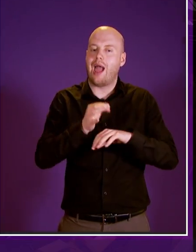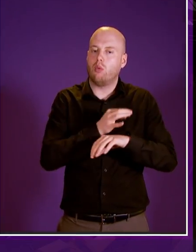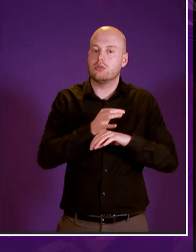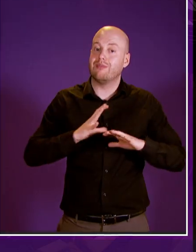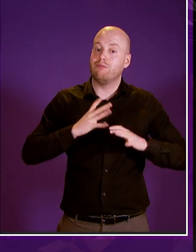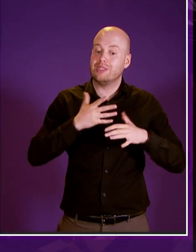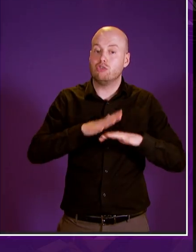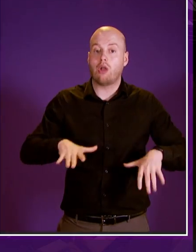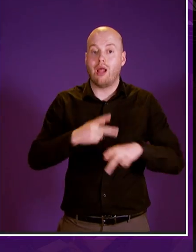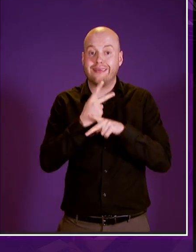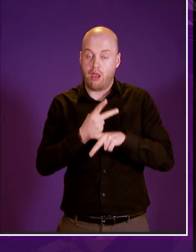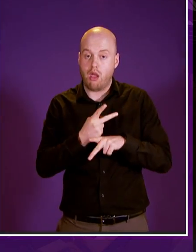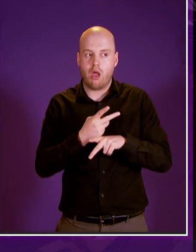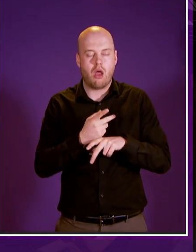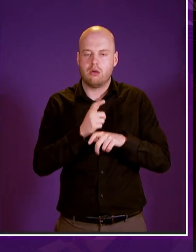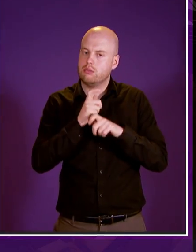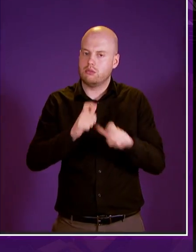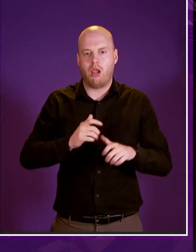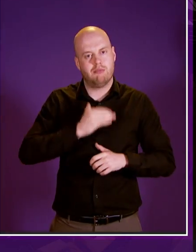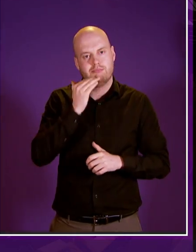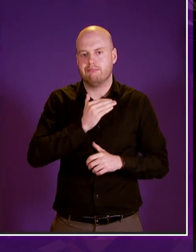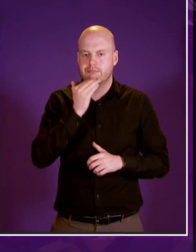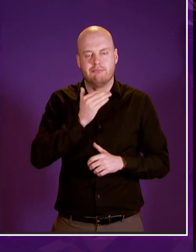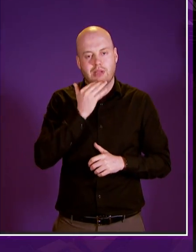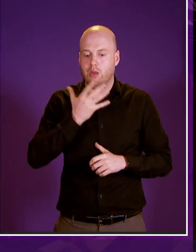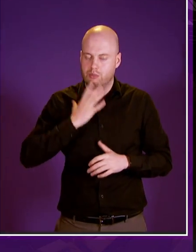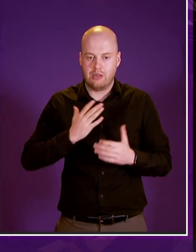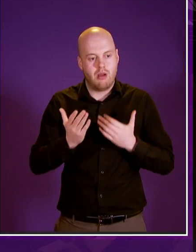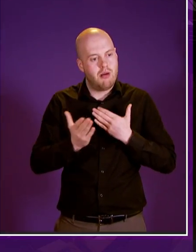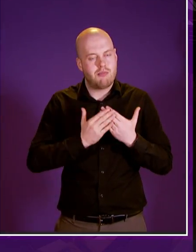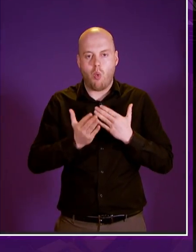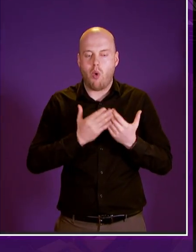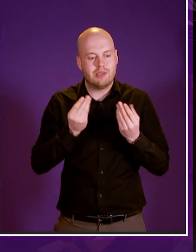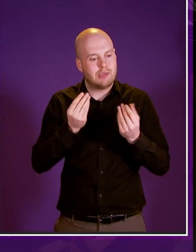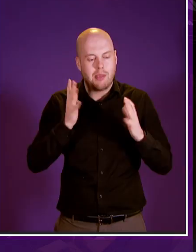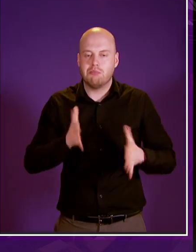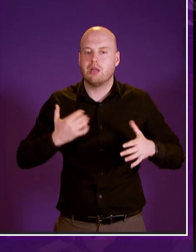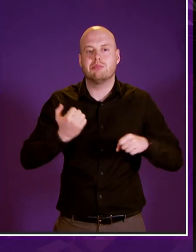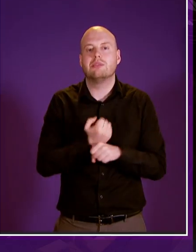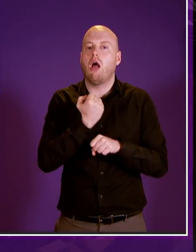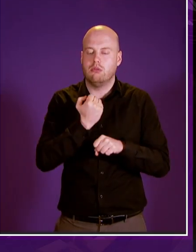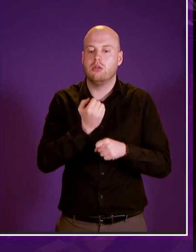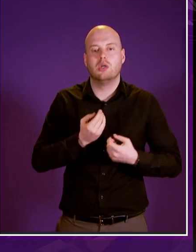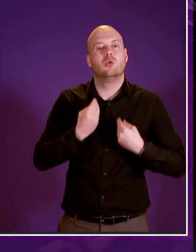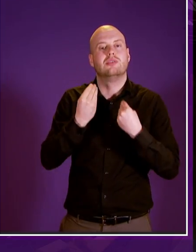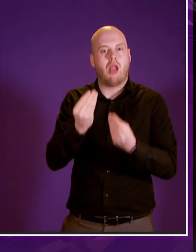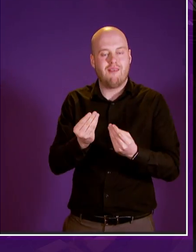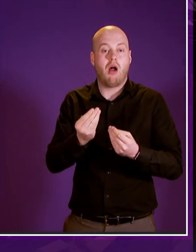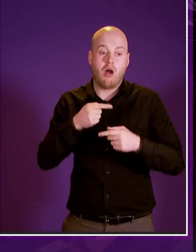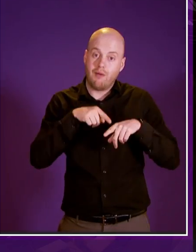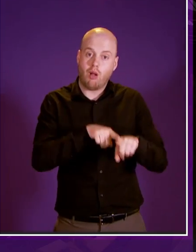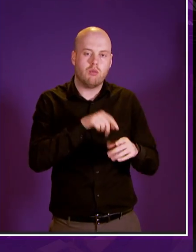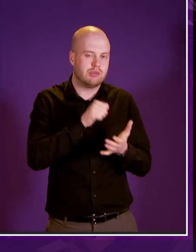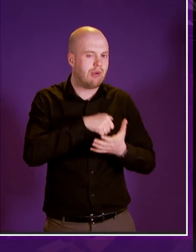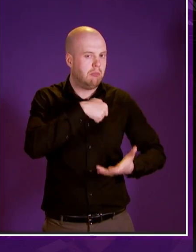much work to be done if scotland is to have a successful social social security system that delivers on time and within budget